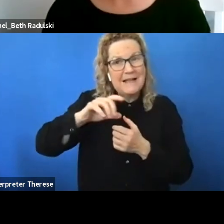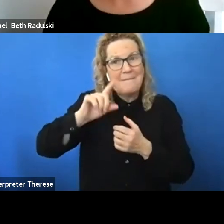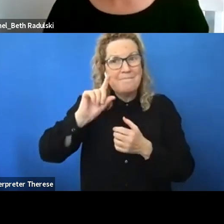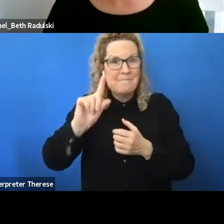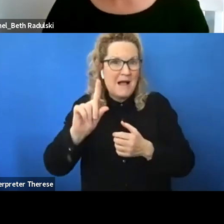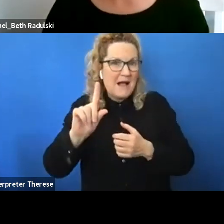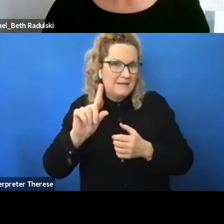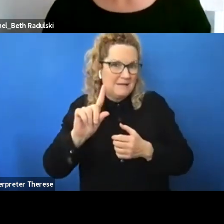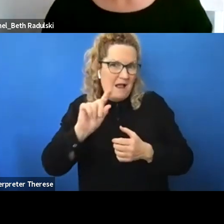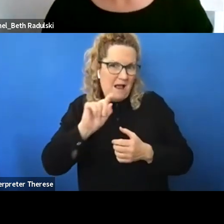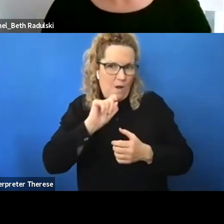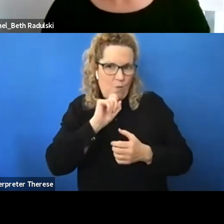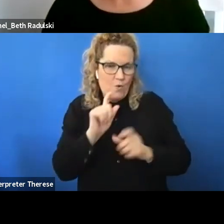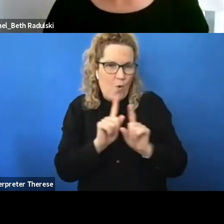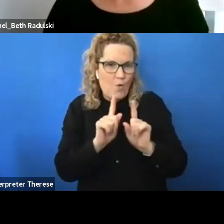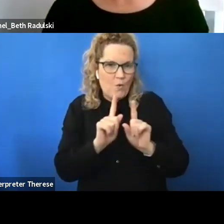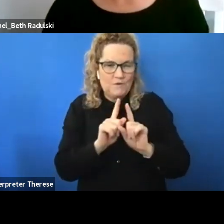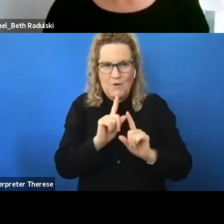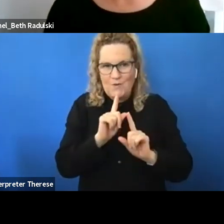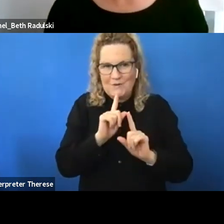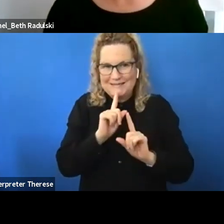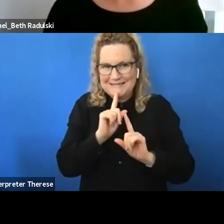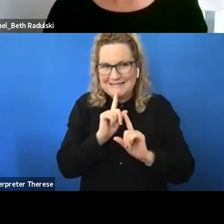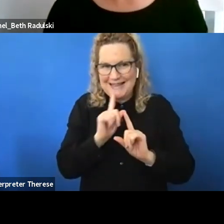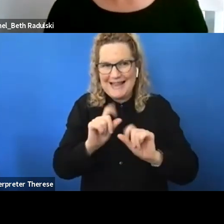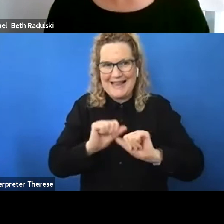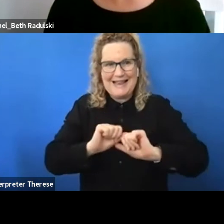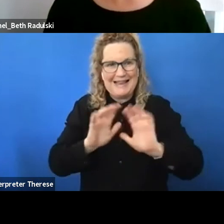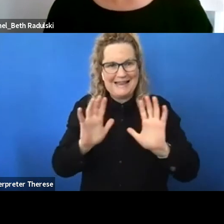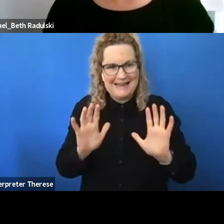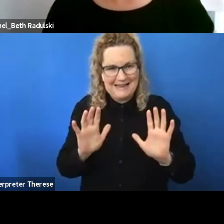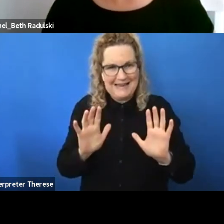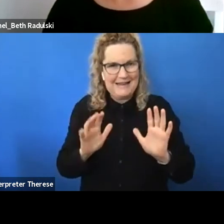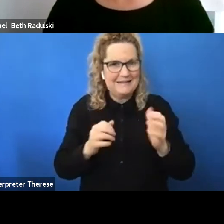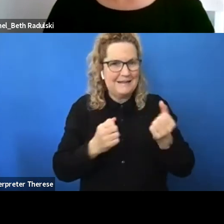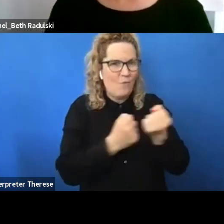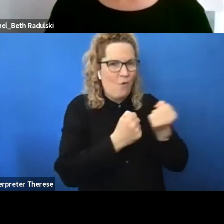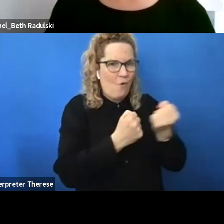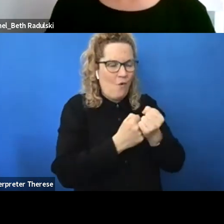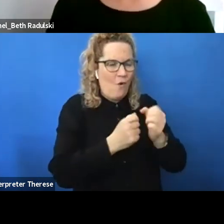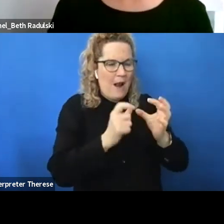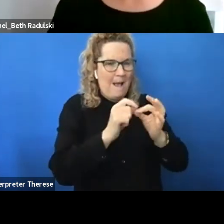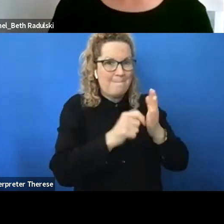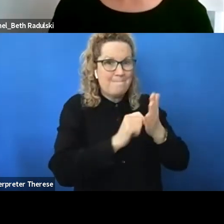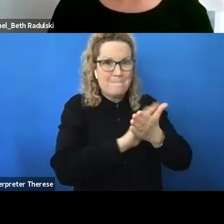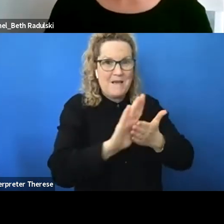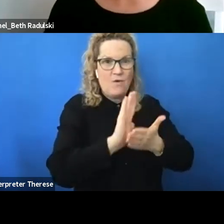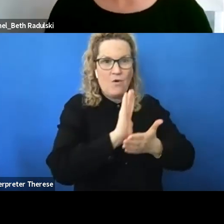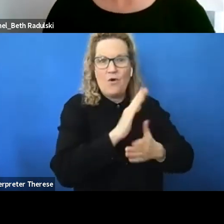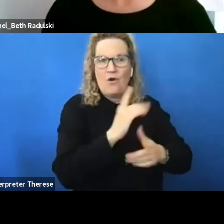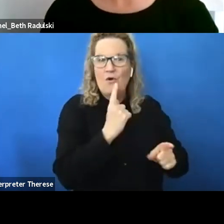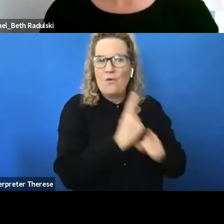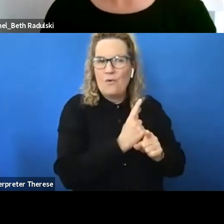it by um backing up beth's point in saying that it